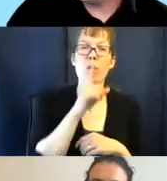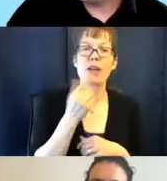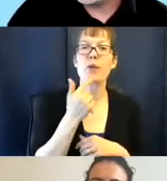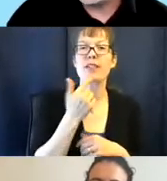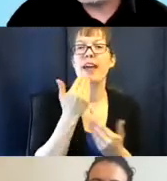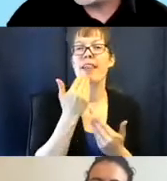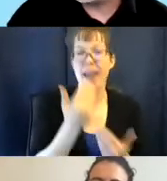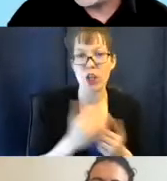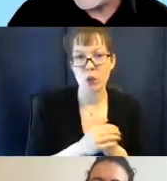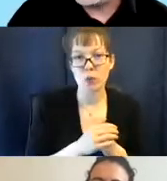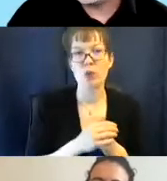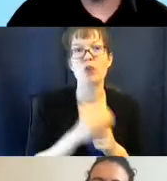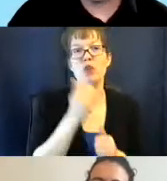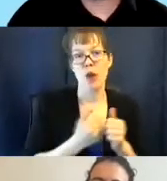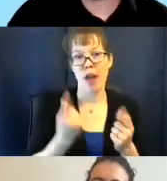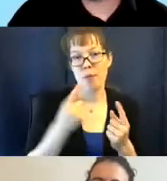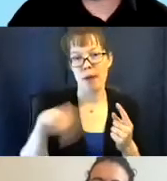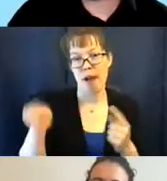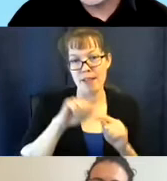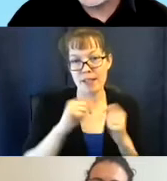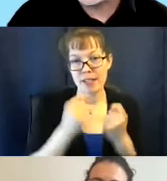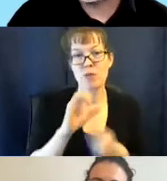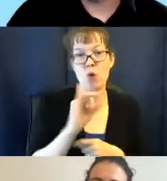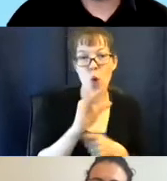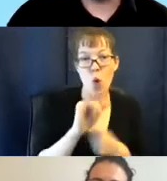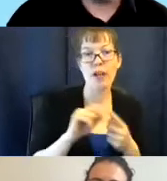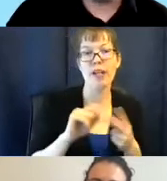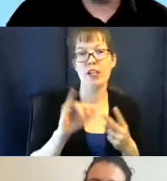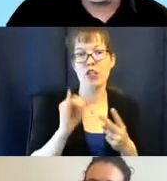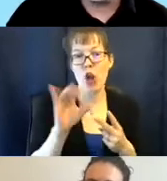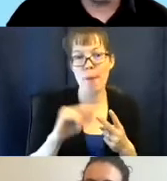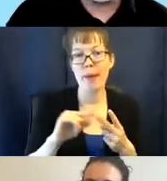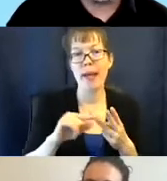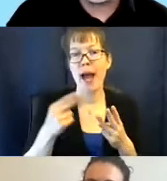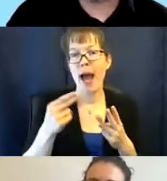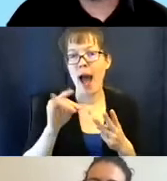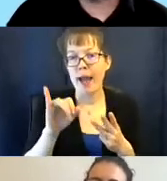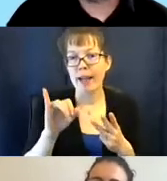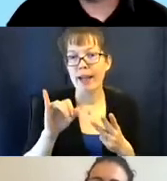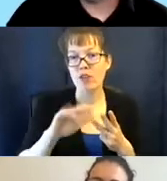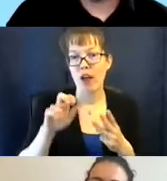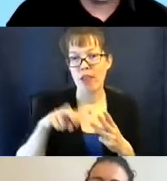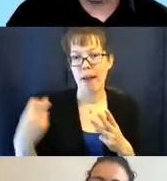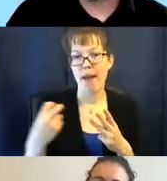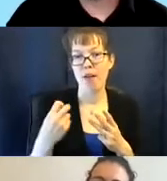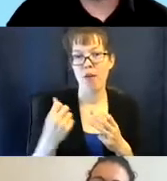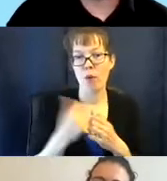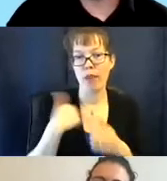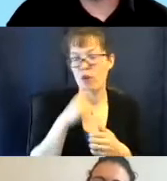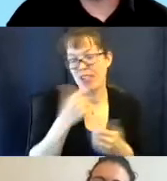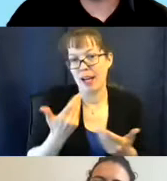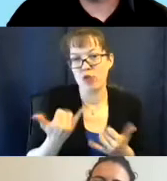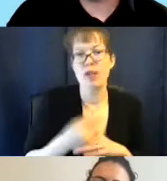thank you to everybody on this team, to Courtney, to Jeremy, to Heidi, um, who isn't, uh, on the panel with us today for all the